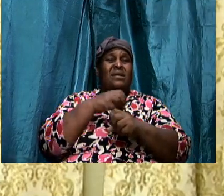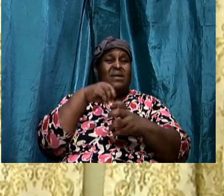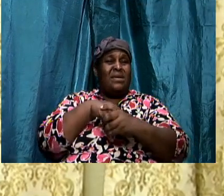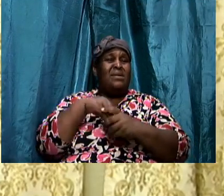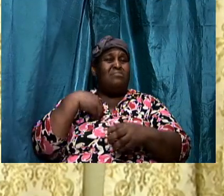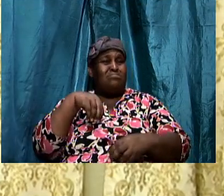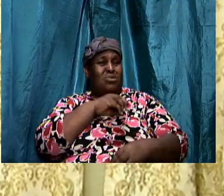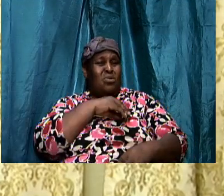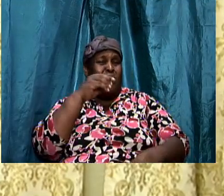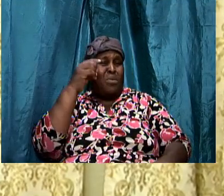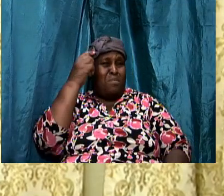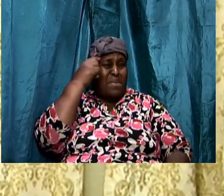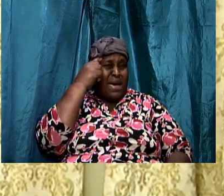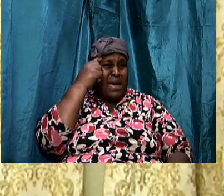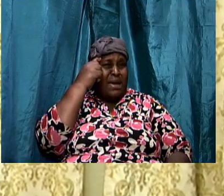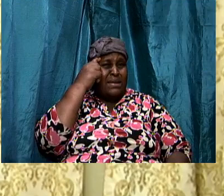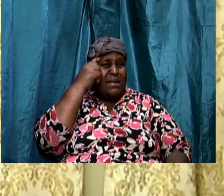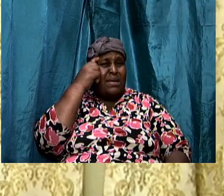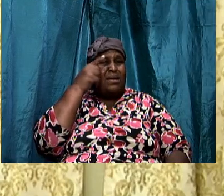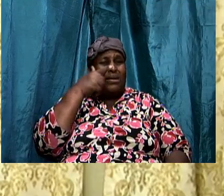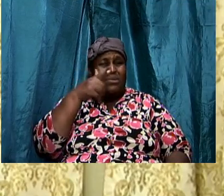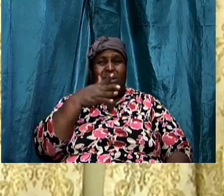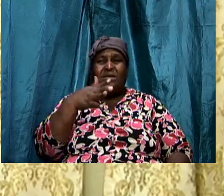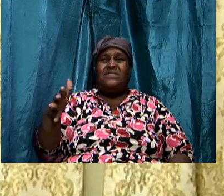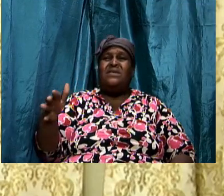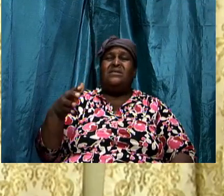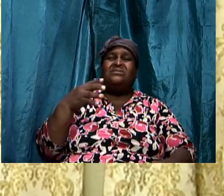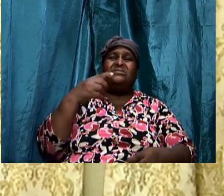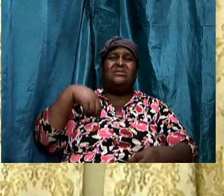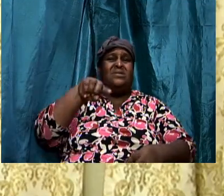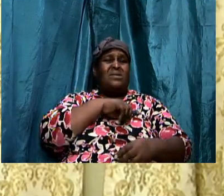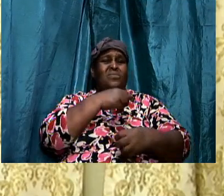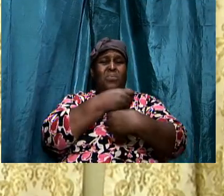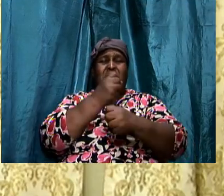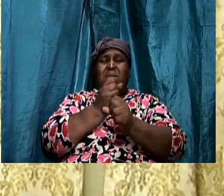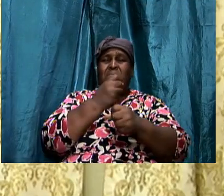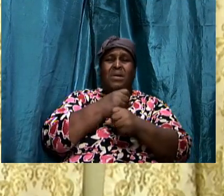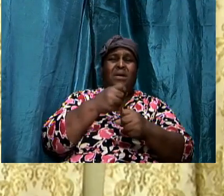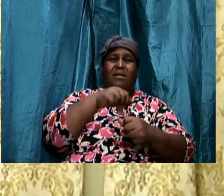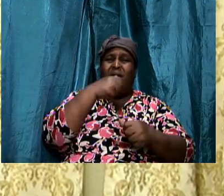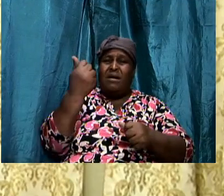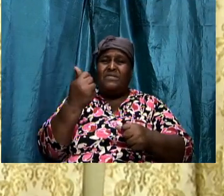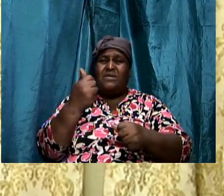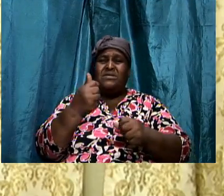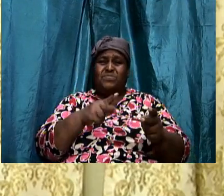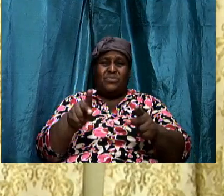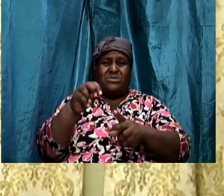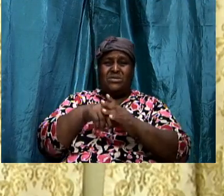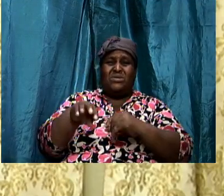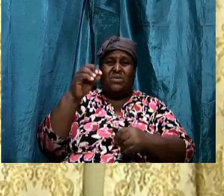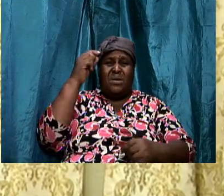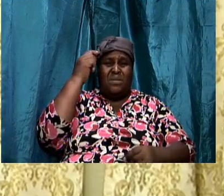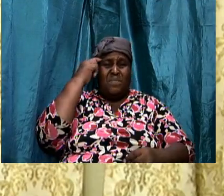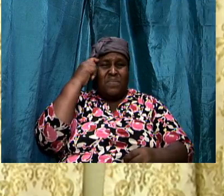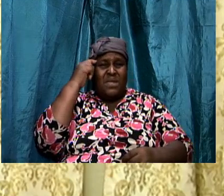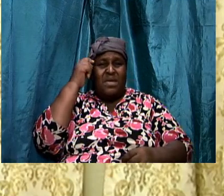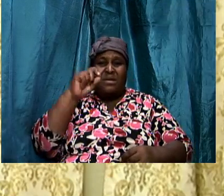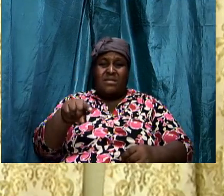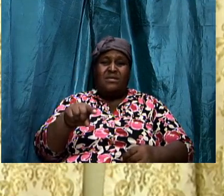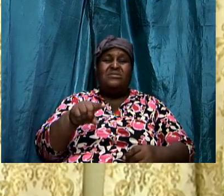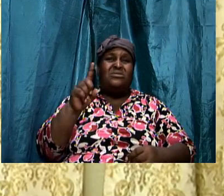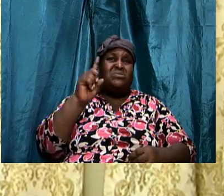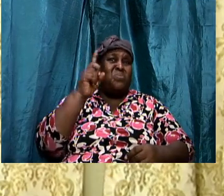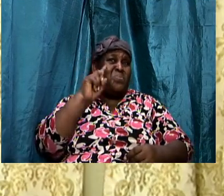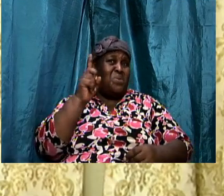others to push into our system and we embrace it and this is where the battle turns